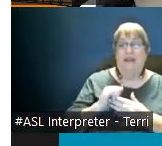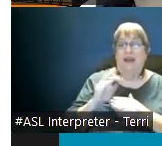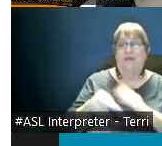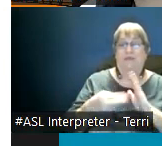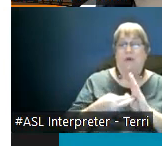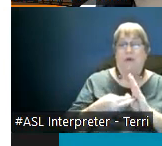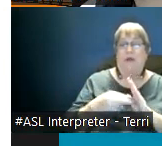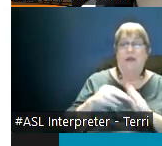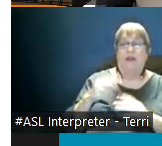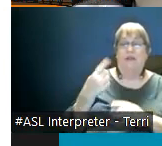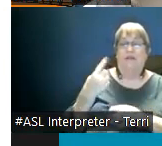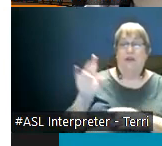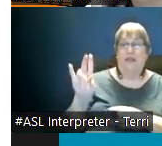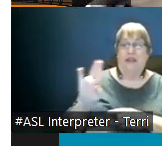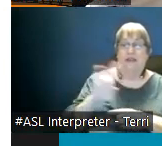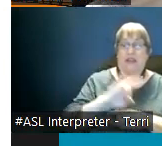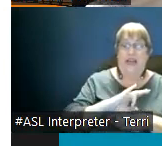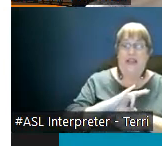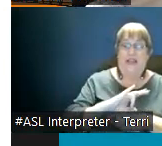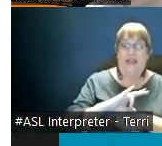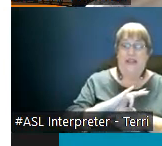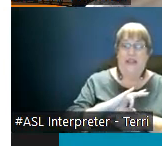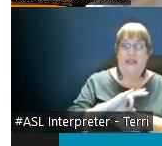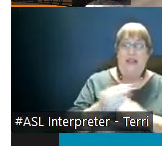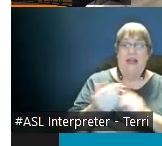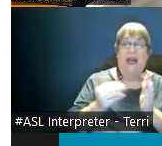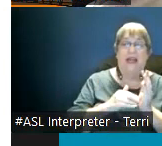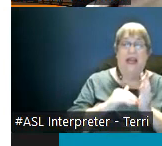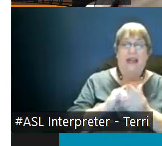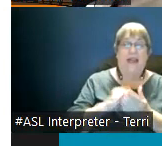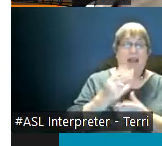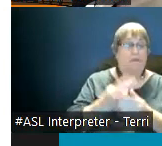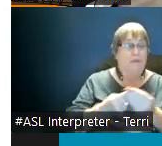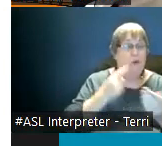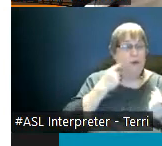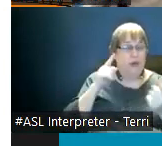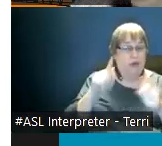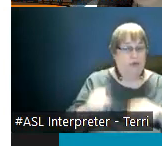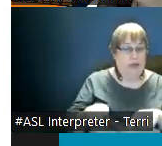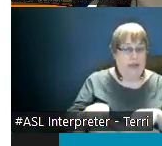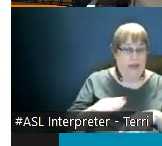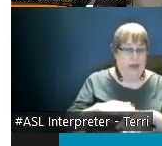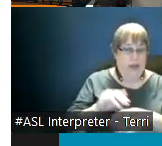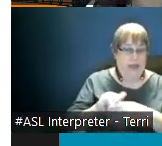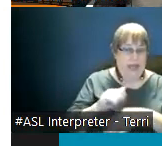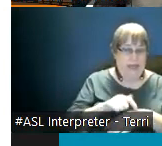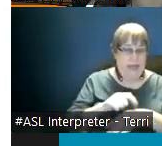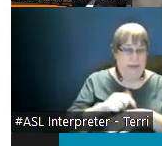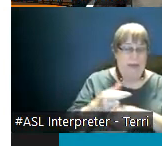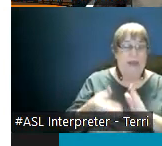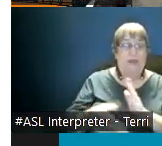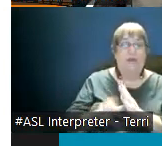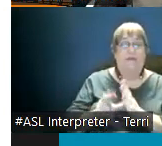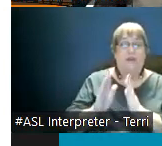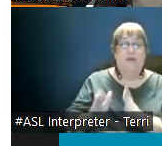uh seven days right this again this is a mutually agreed upon time period and the reviewers are responsible